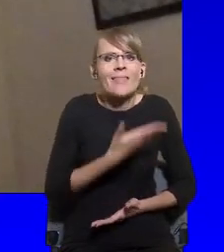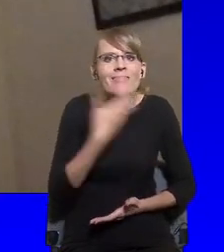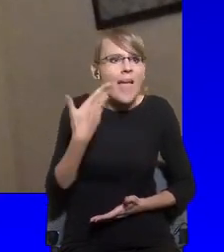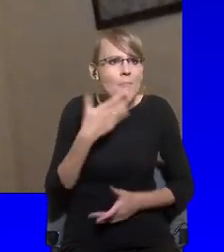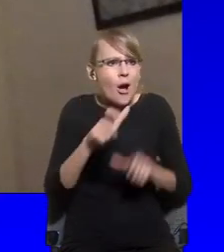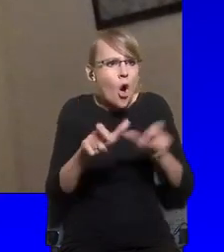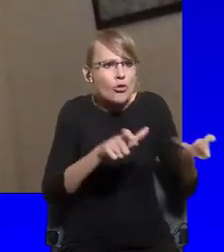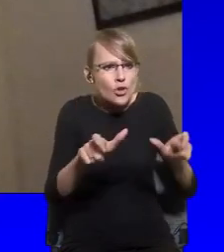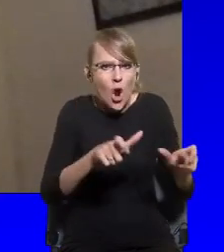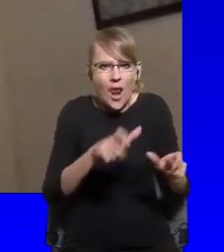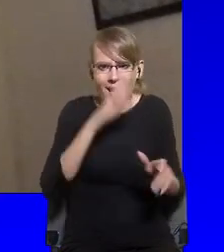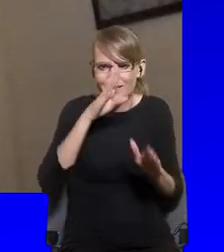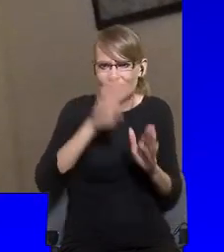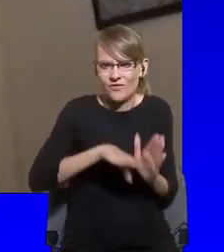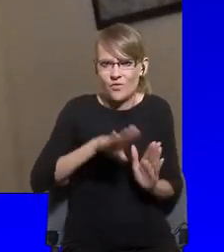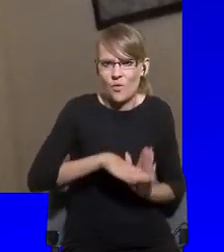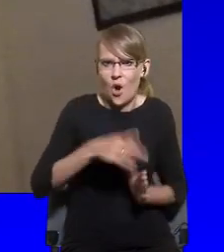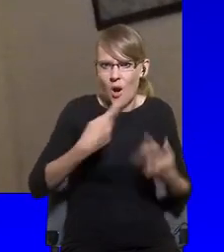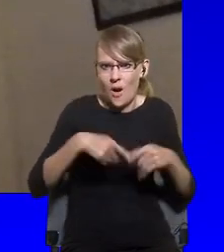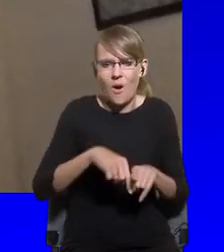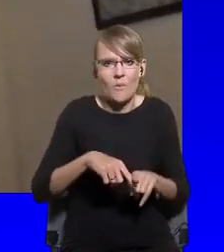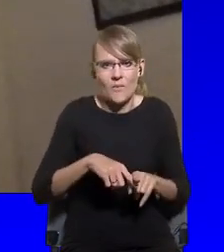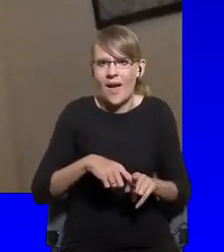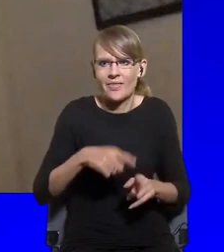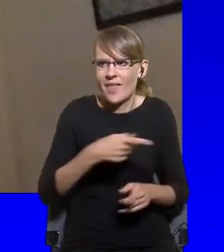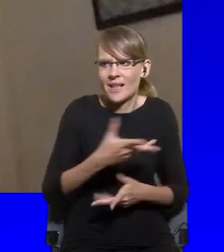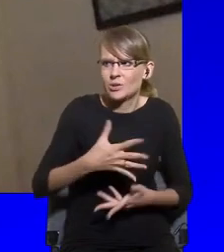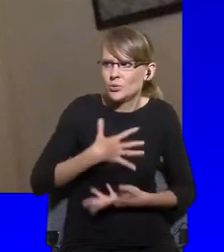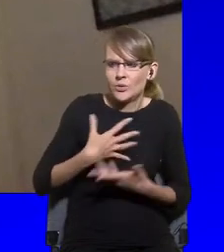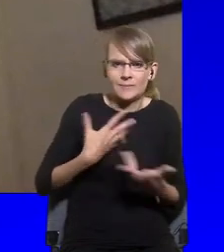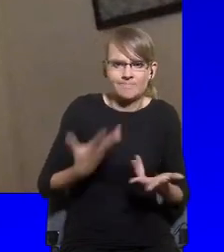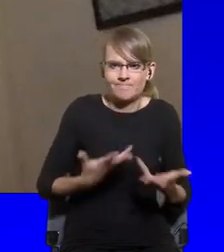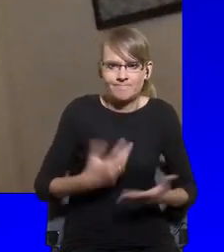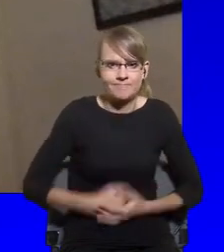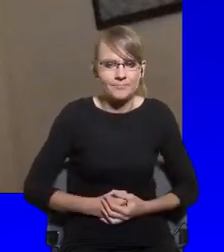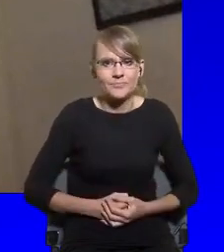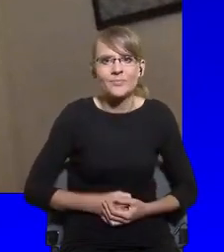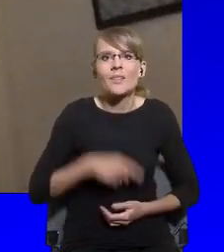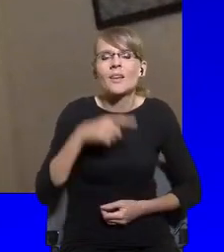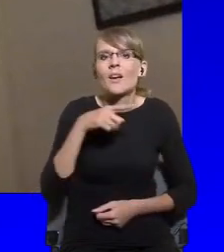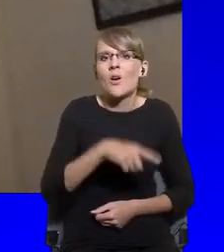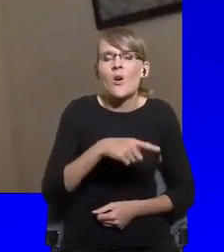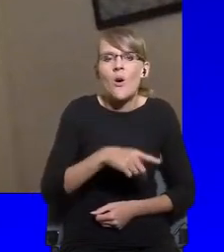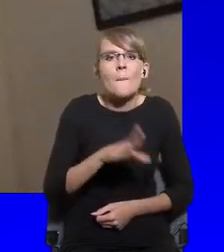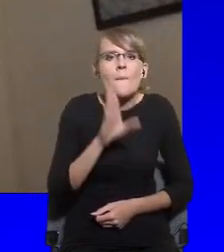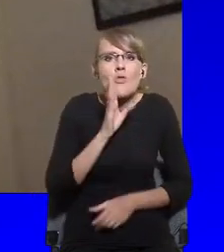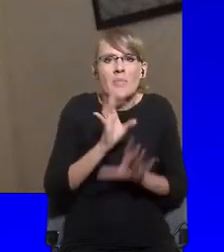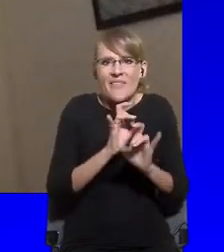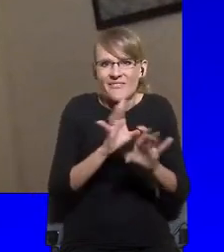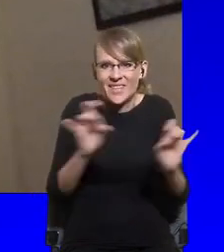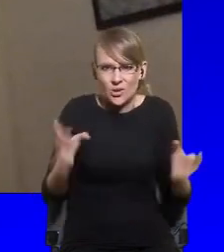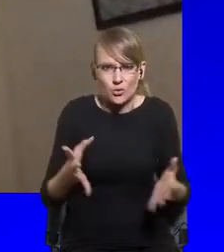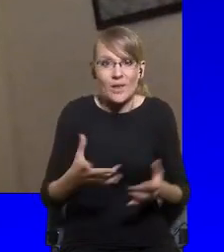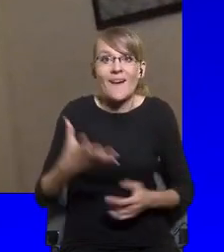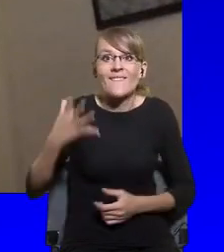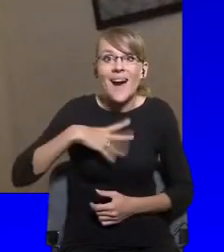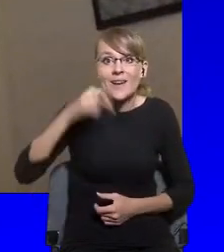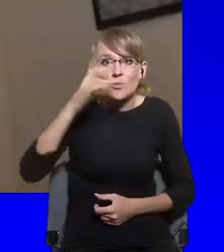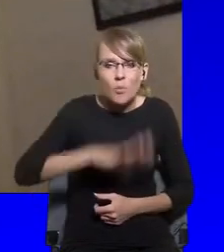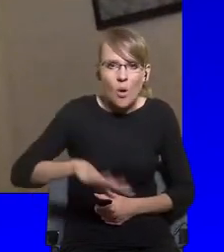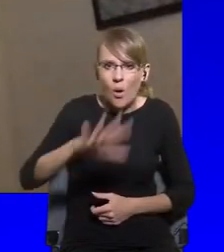like a virus which was undermining our societies and our democratic systems,